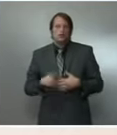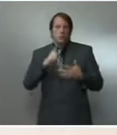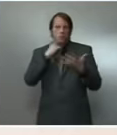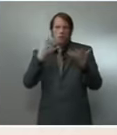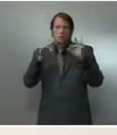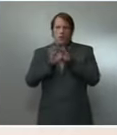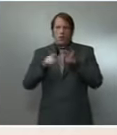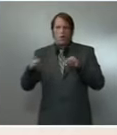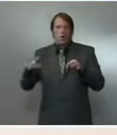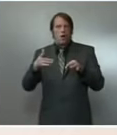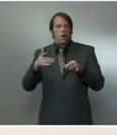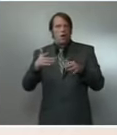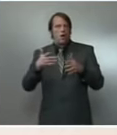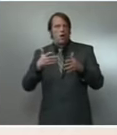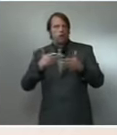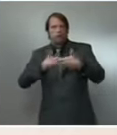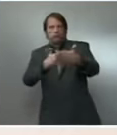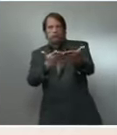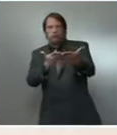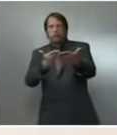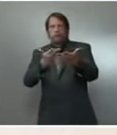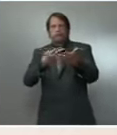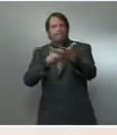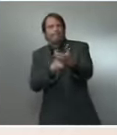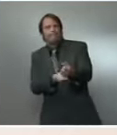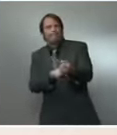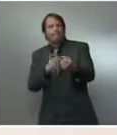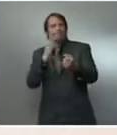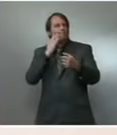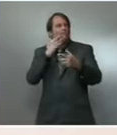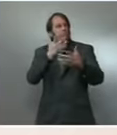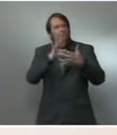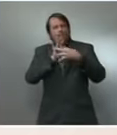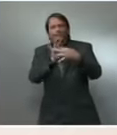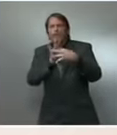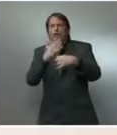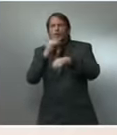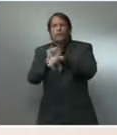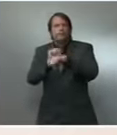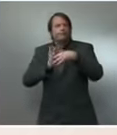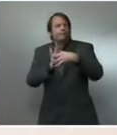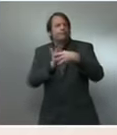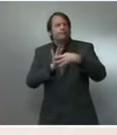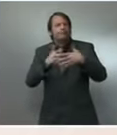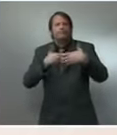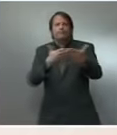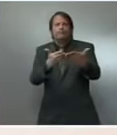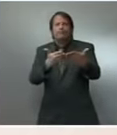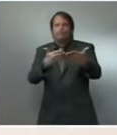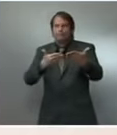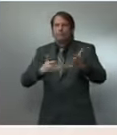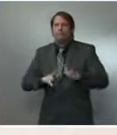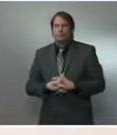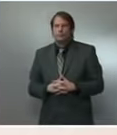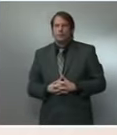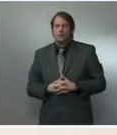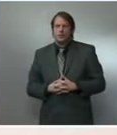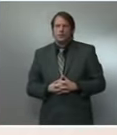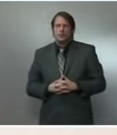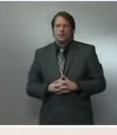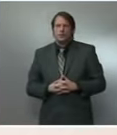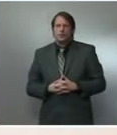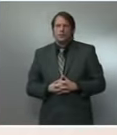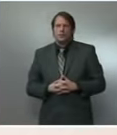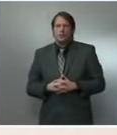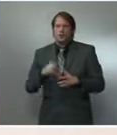way. But we're waiting. We're on the receiving end for that, so we're looking forward to it. On pay-fors, I would say there are basically two options to